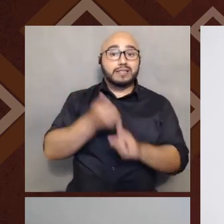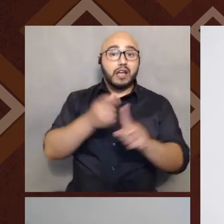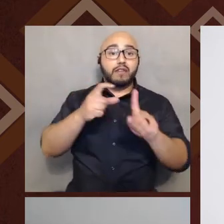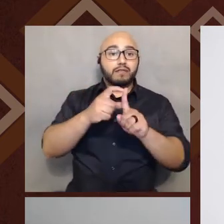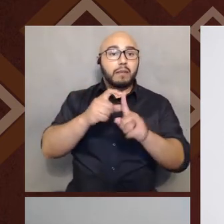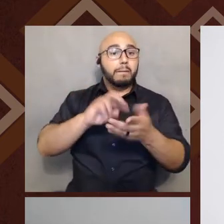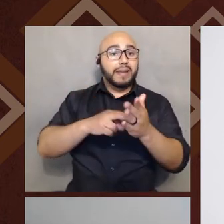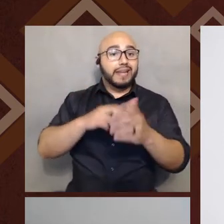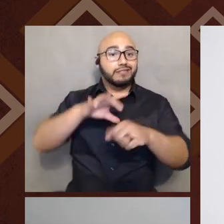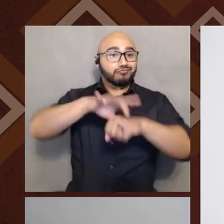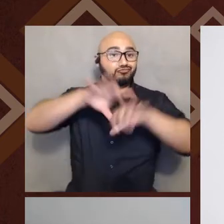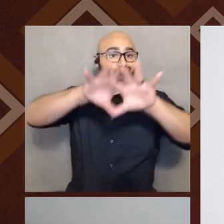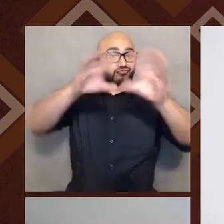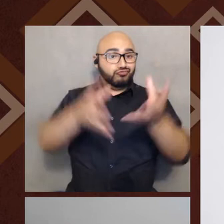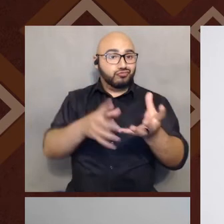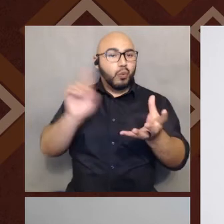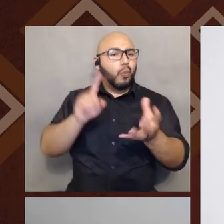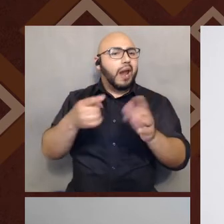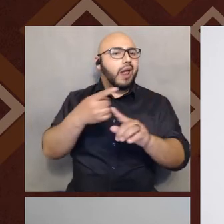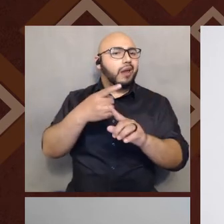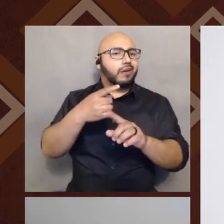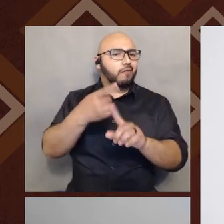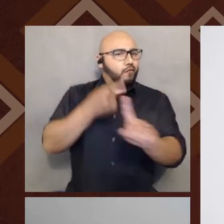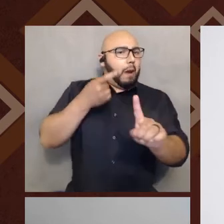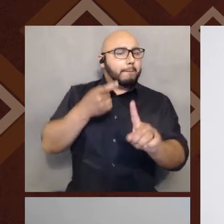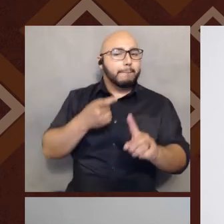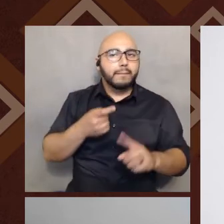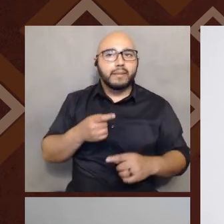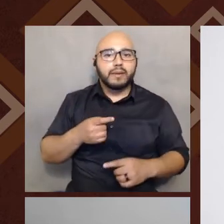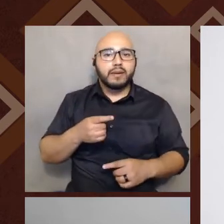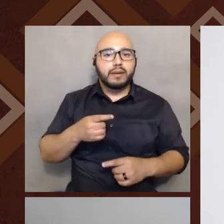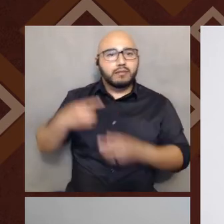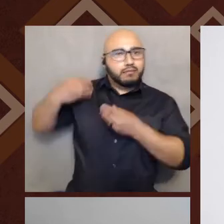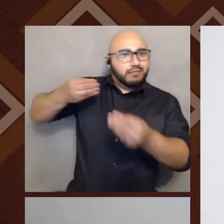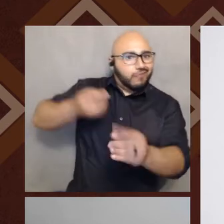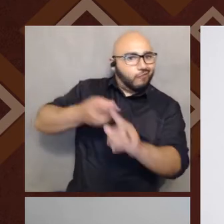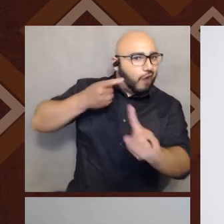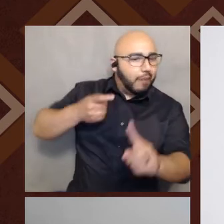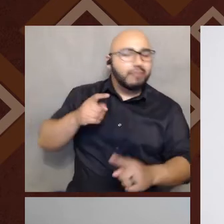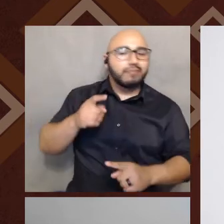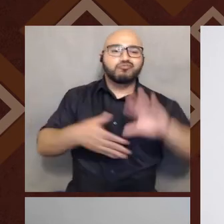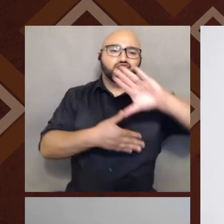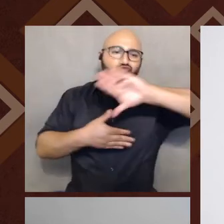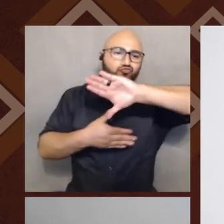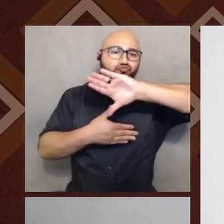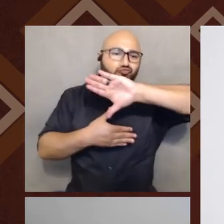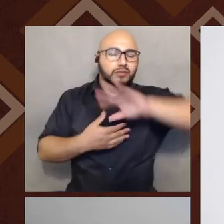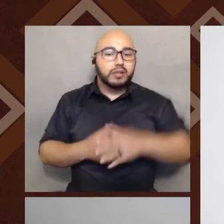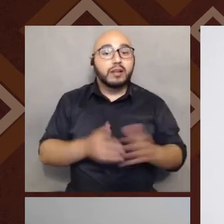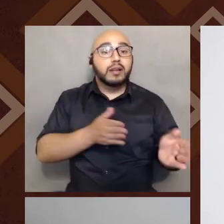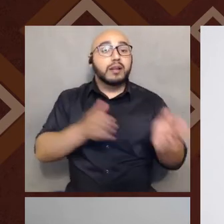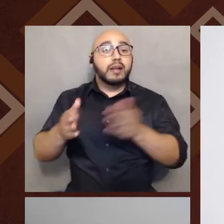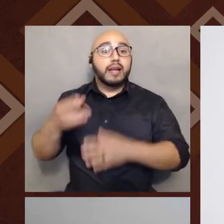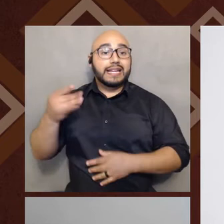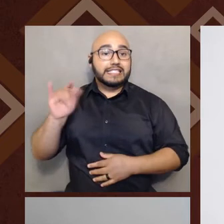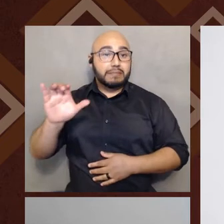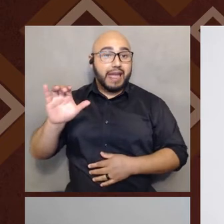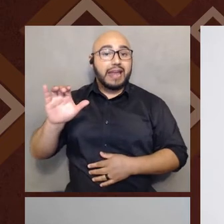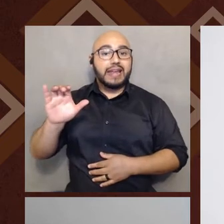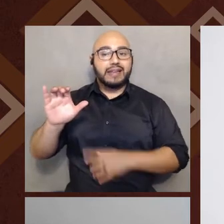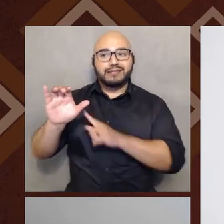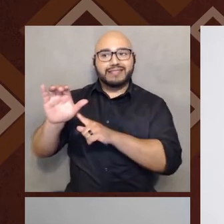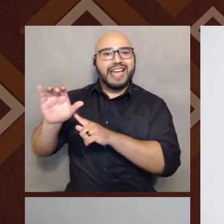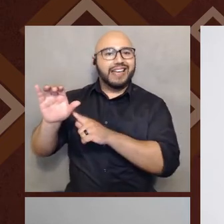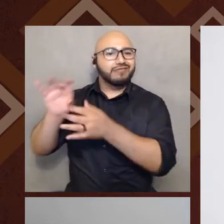where in the world is this person from? Oh, they're from, or their families from Latin America. Hispanic is a term telling you about